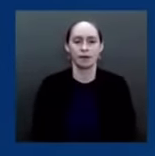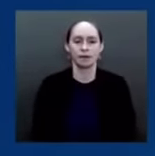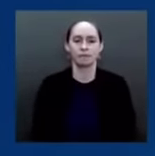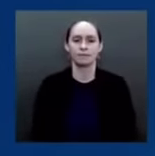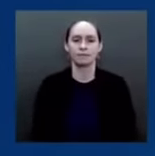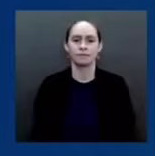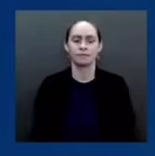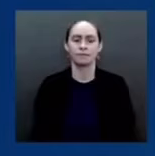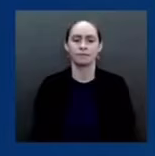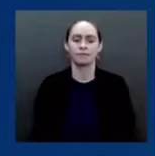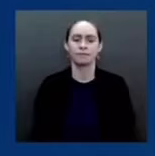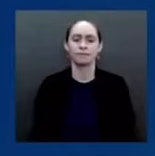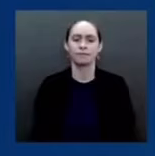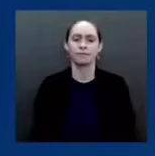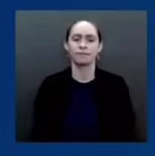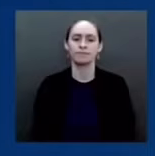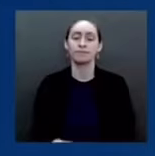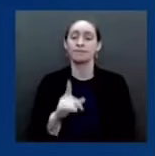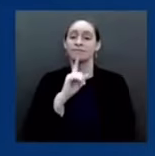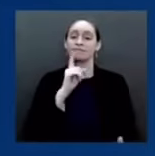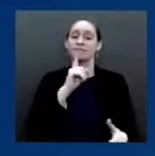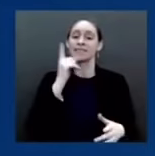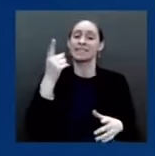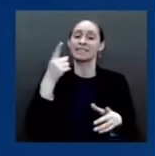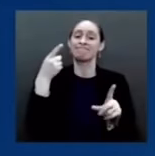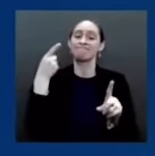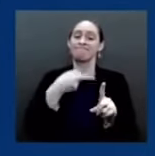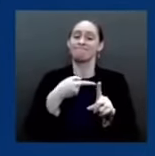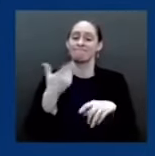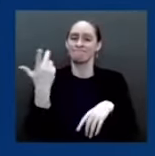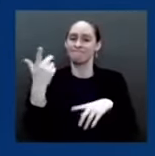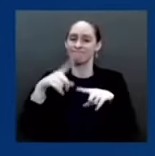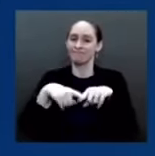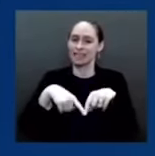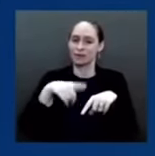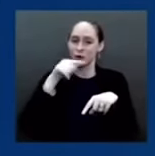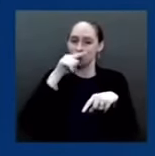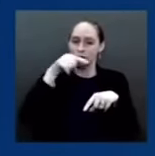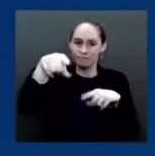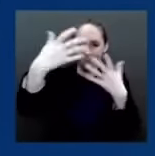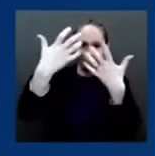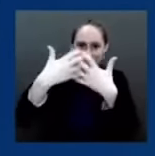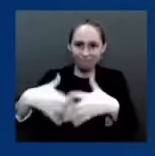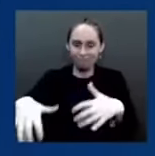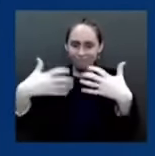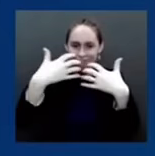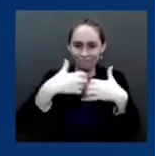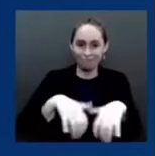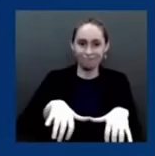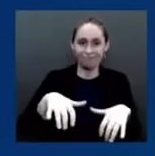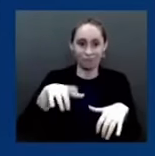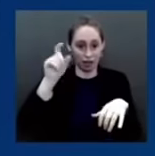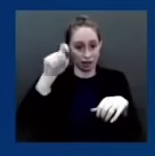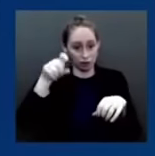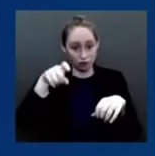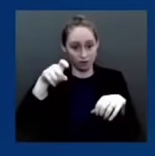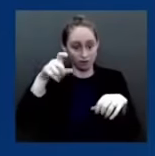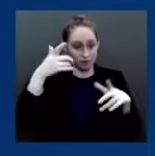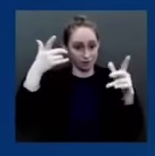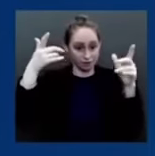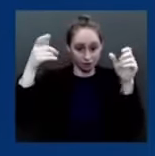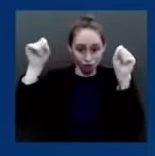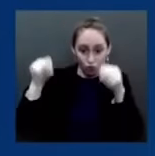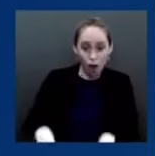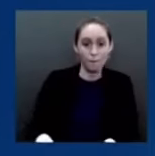what your plans are. You said, should you change or cancel your plans? If your plans are to go to a 40 to